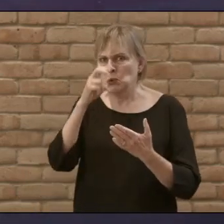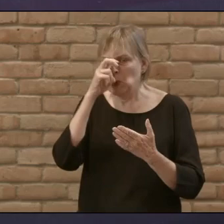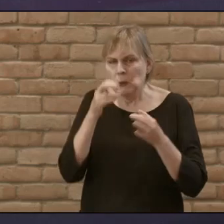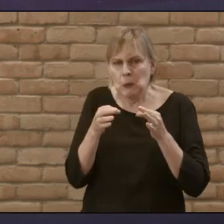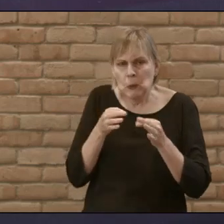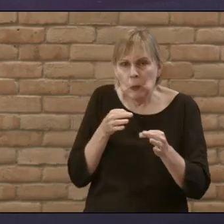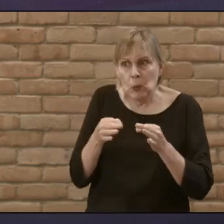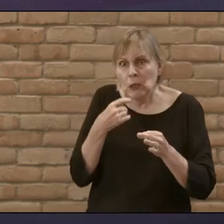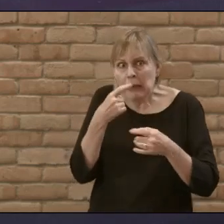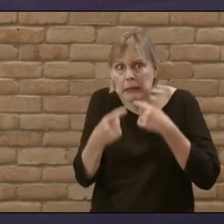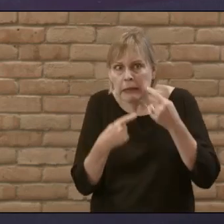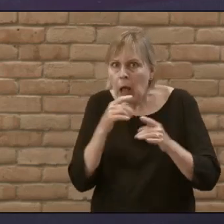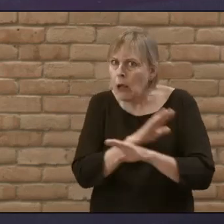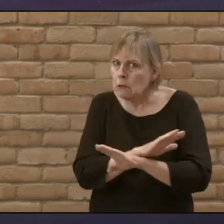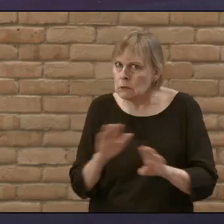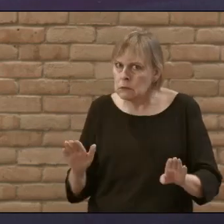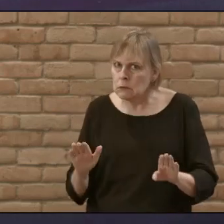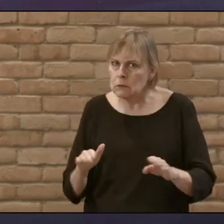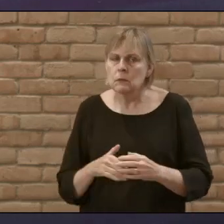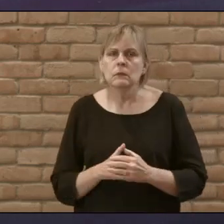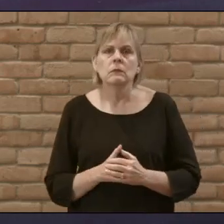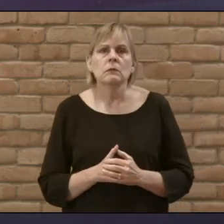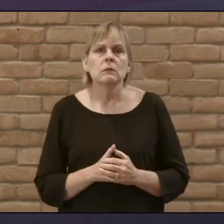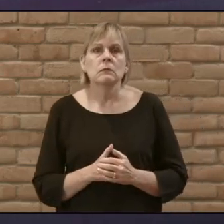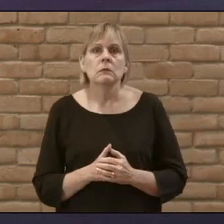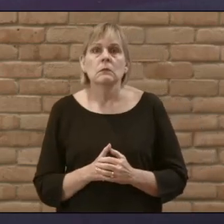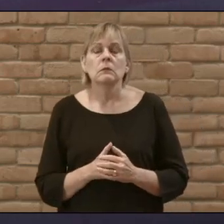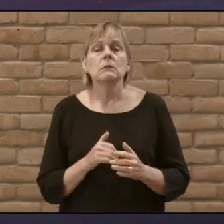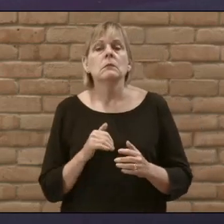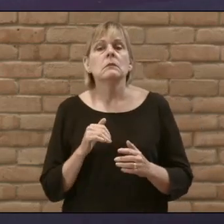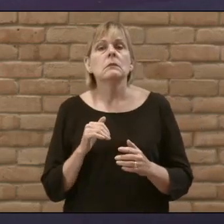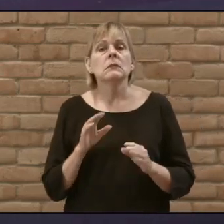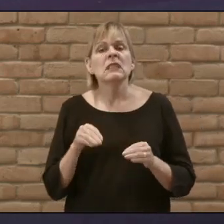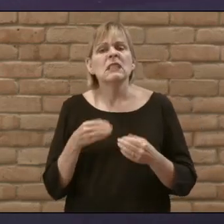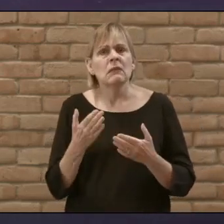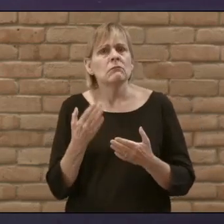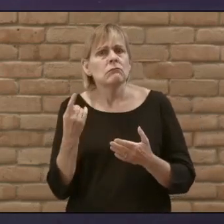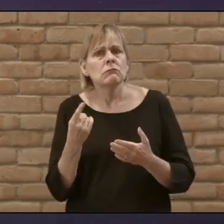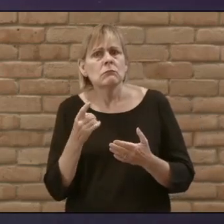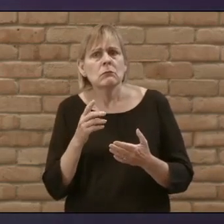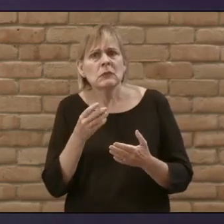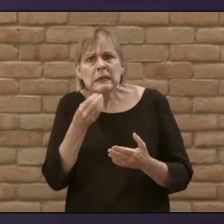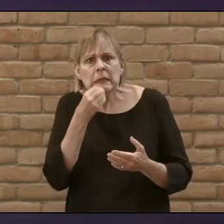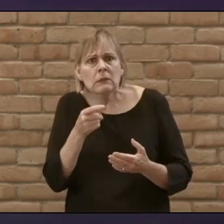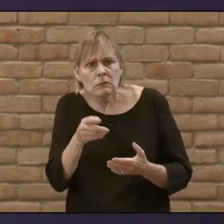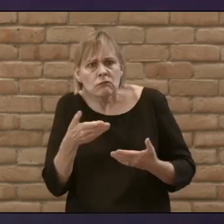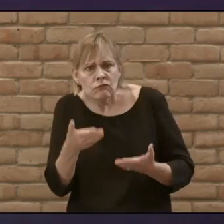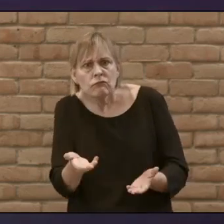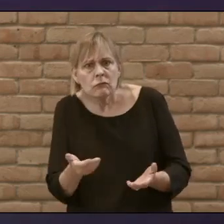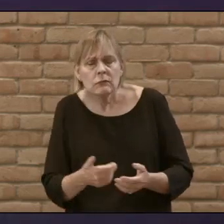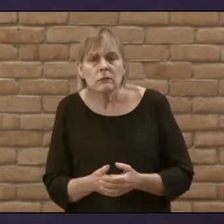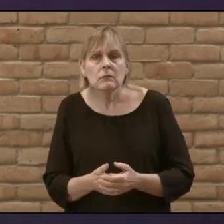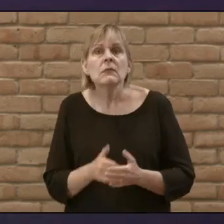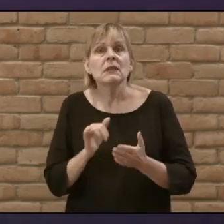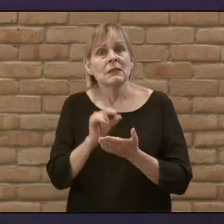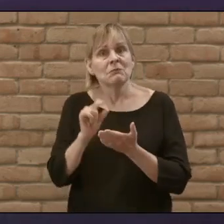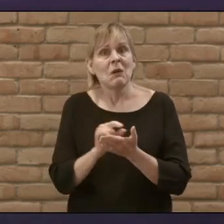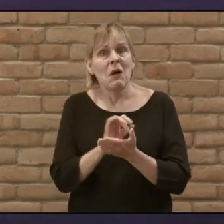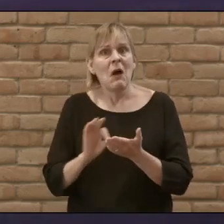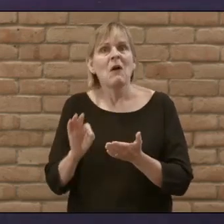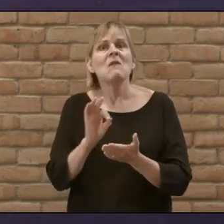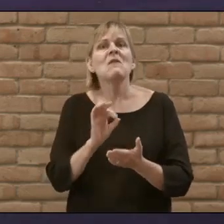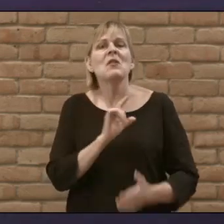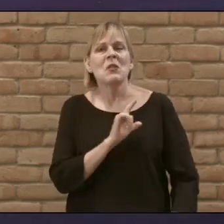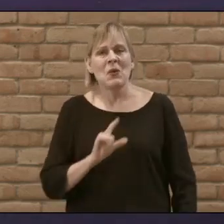not to tell anyone what had happened. And then he told them to give her something to eat. This is the gospel